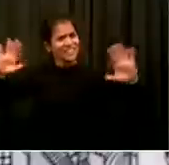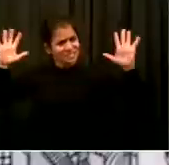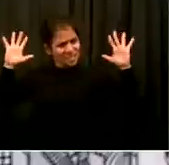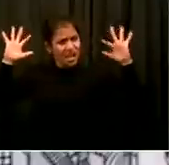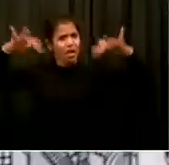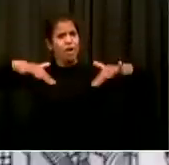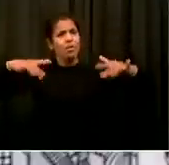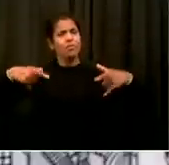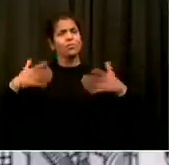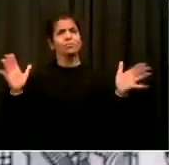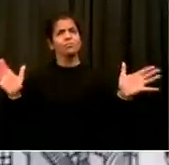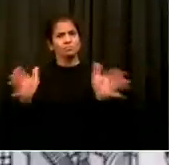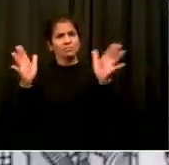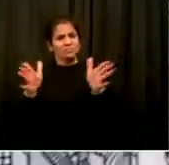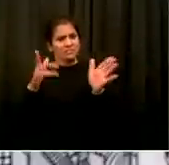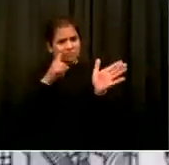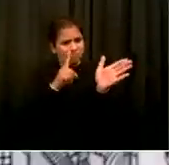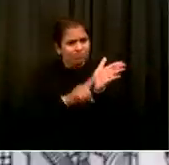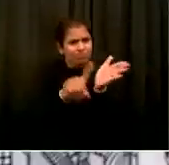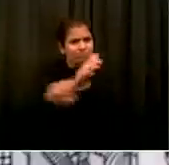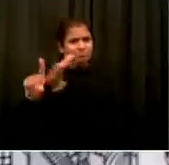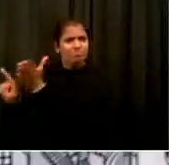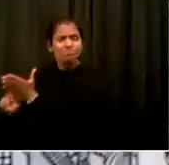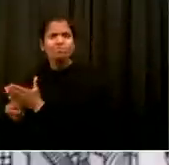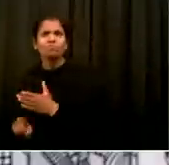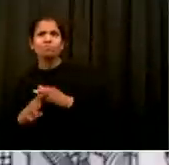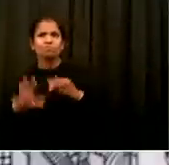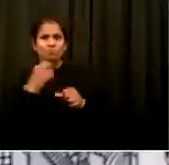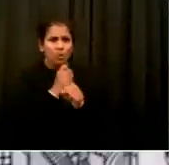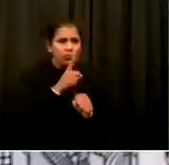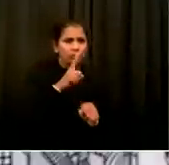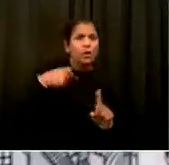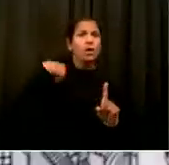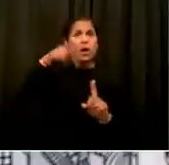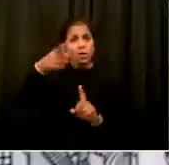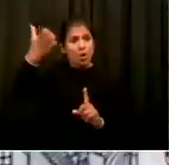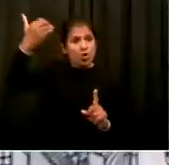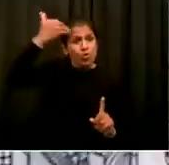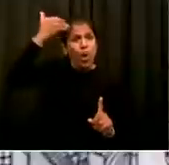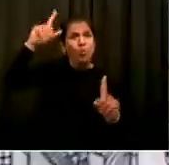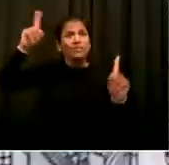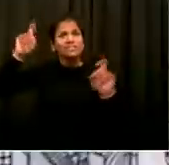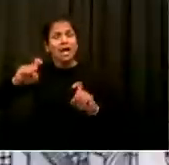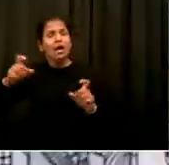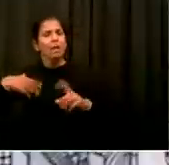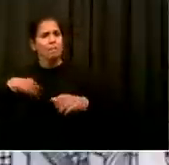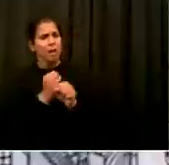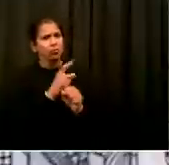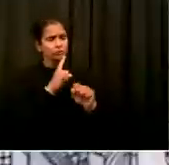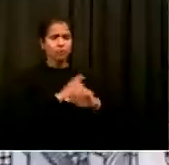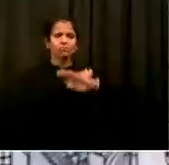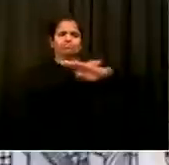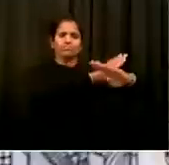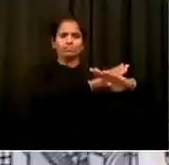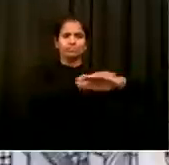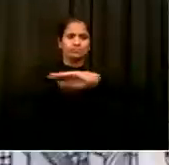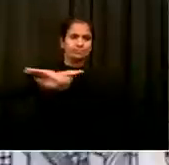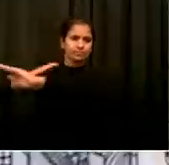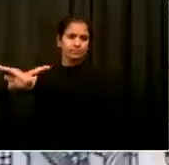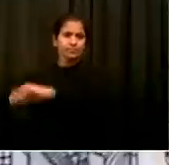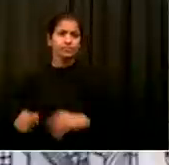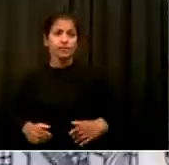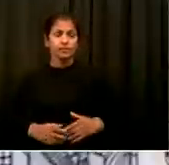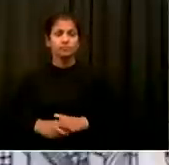back the second wave and make sure it does not reach us. Now of course, in addition to testing, we always need enforcement.